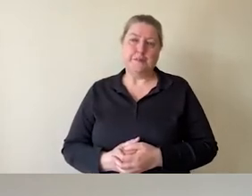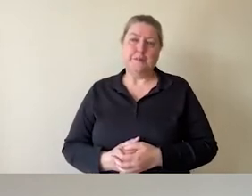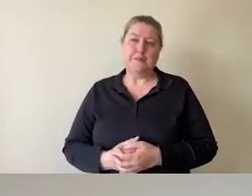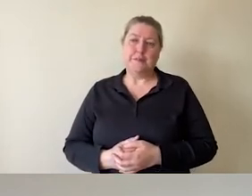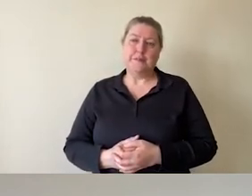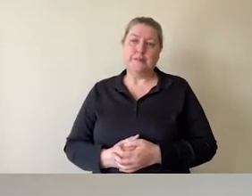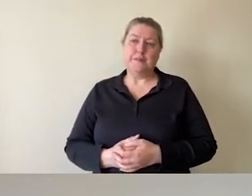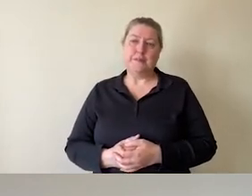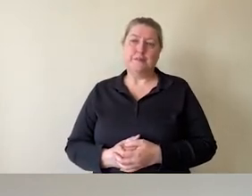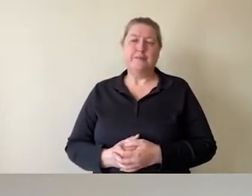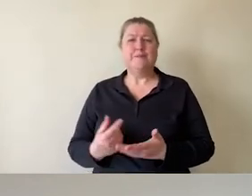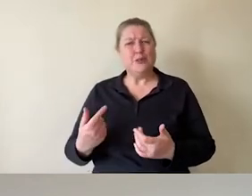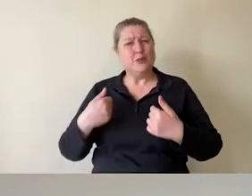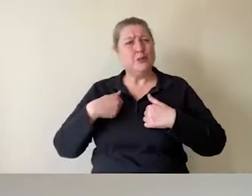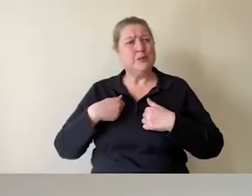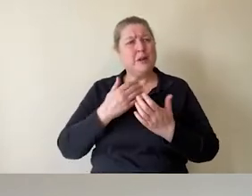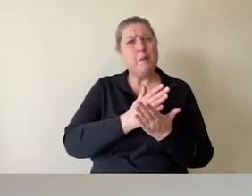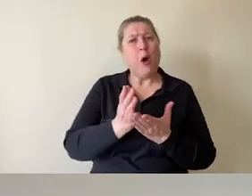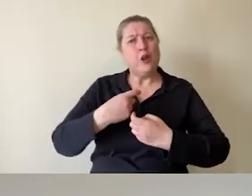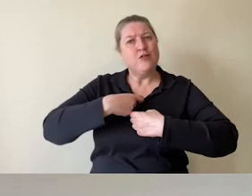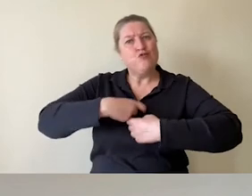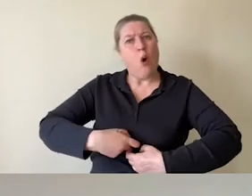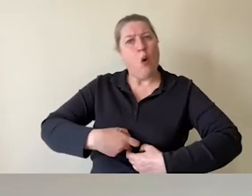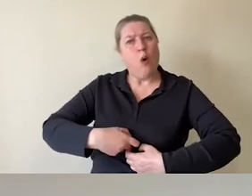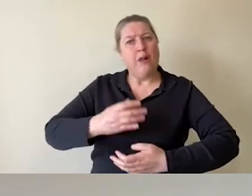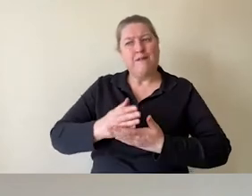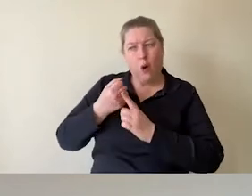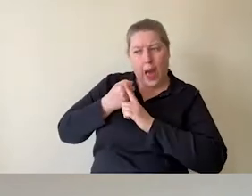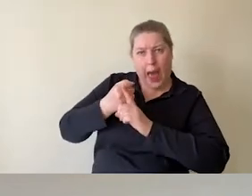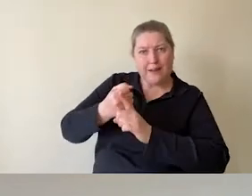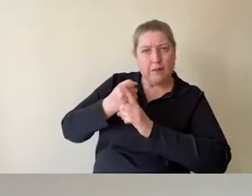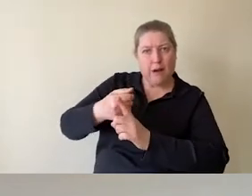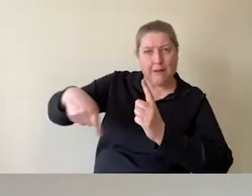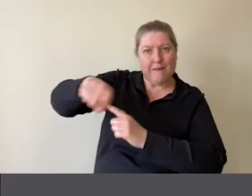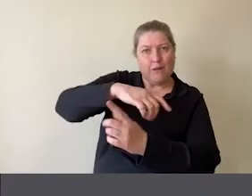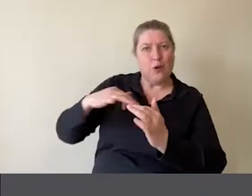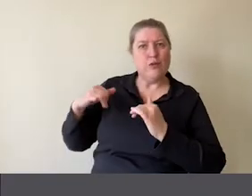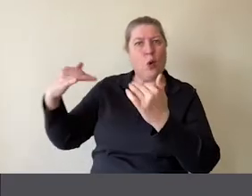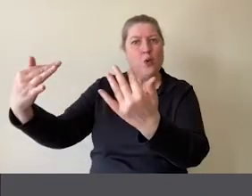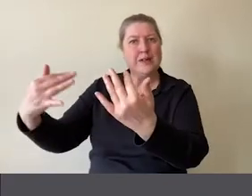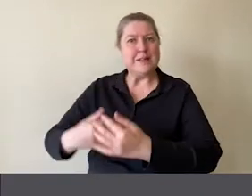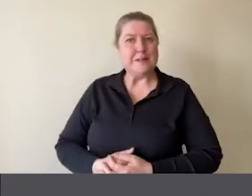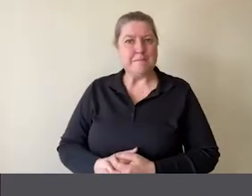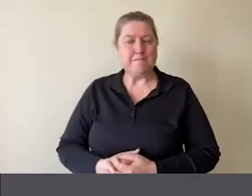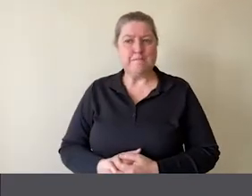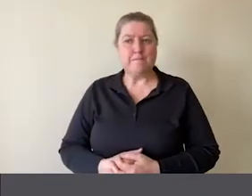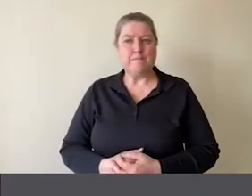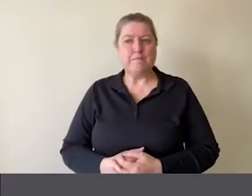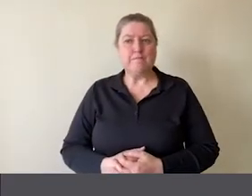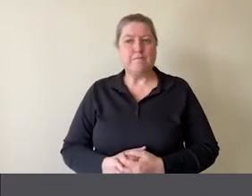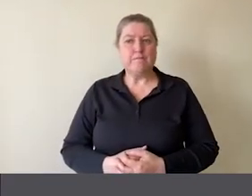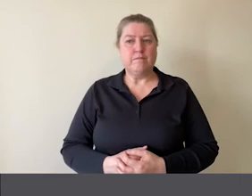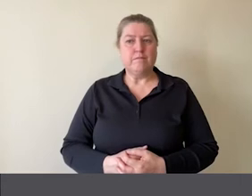of your role as an advocate for the audience. We talked earlier